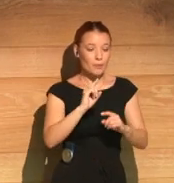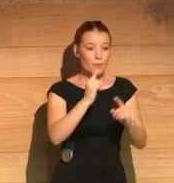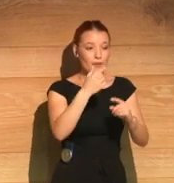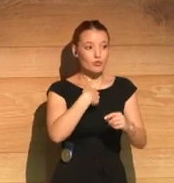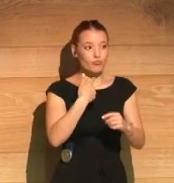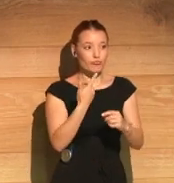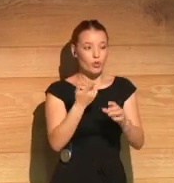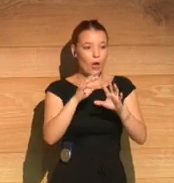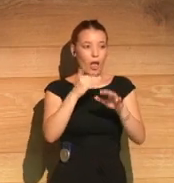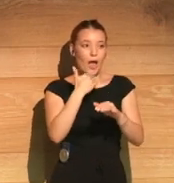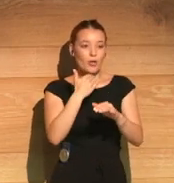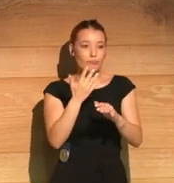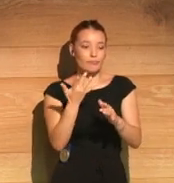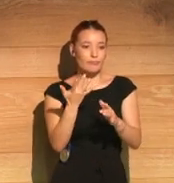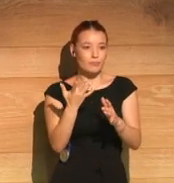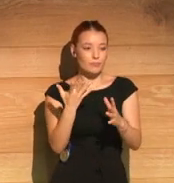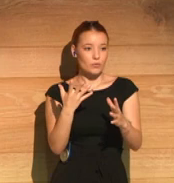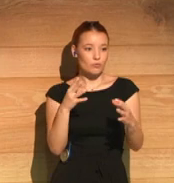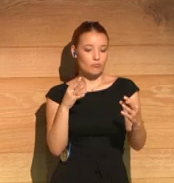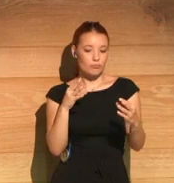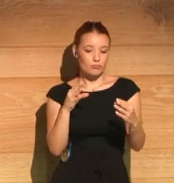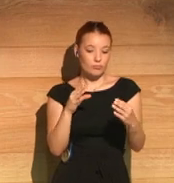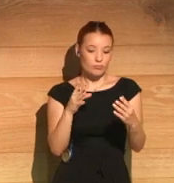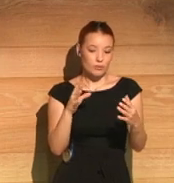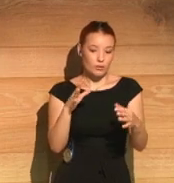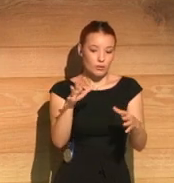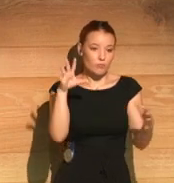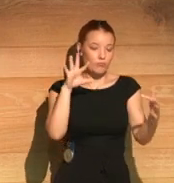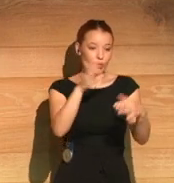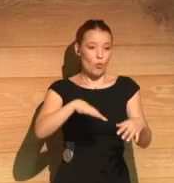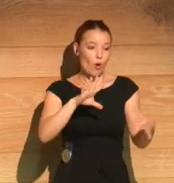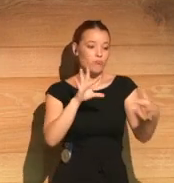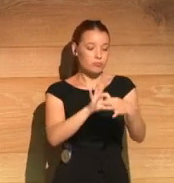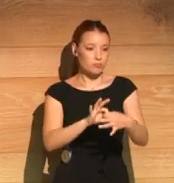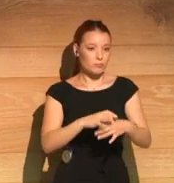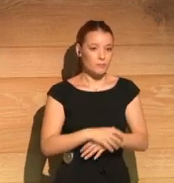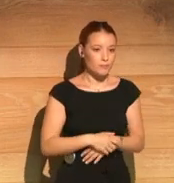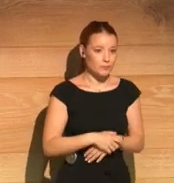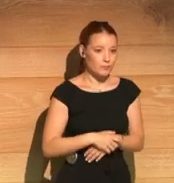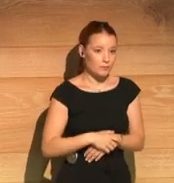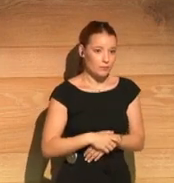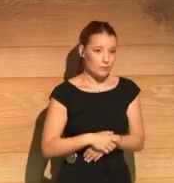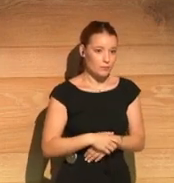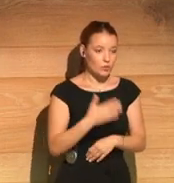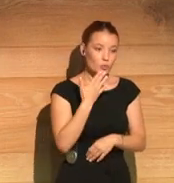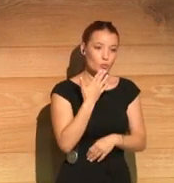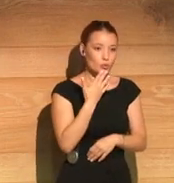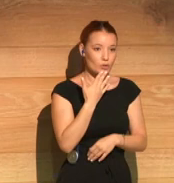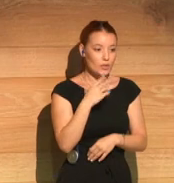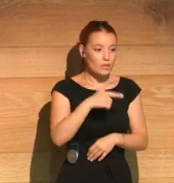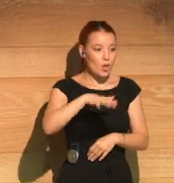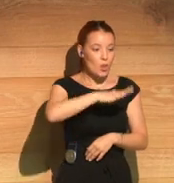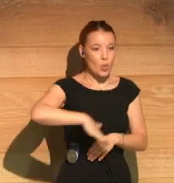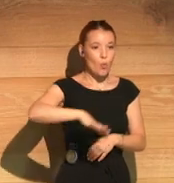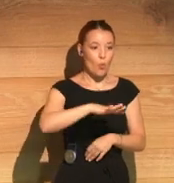first time in my life. I'll never forget that feeling, how difficult it was to cross that bridge, as if